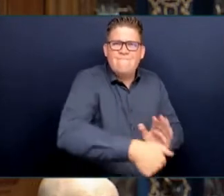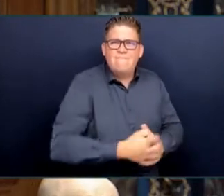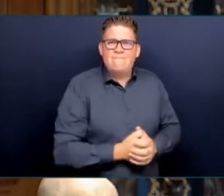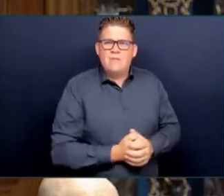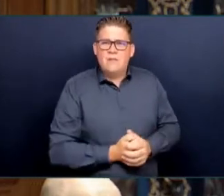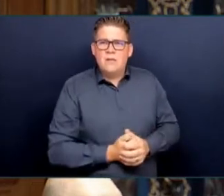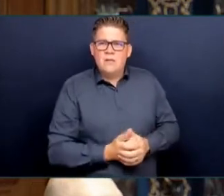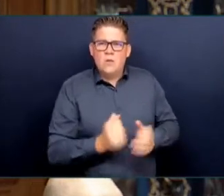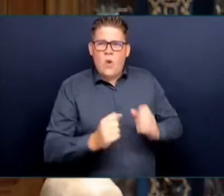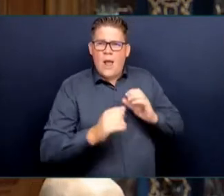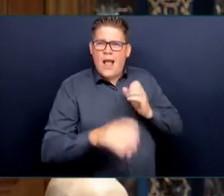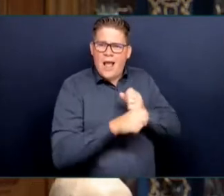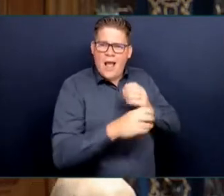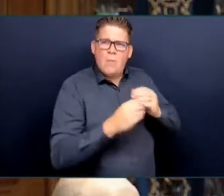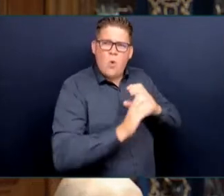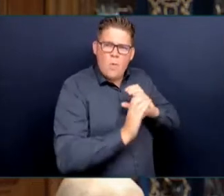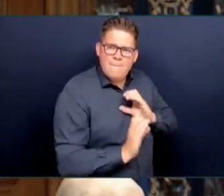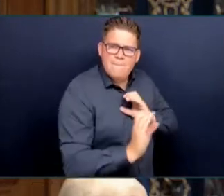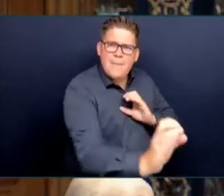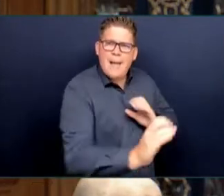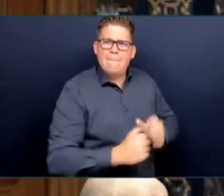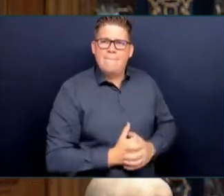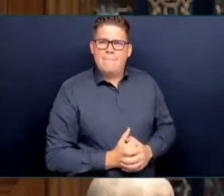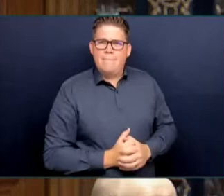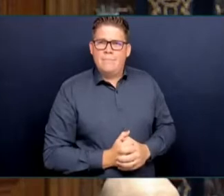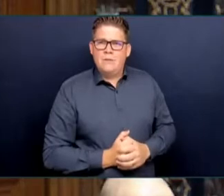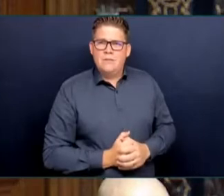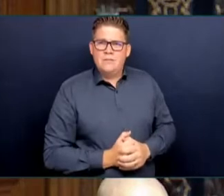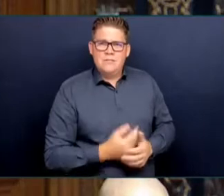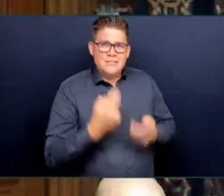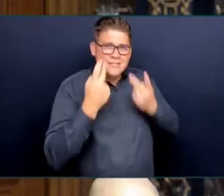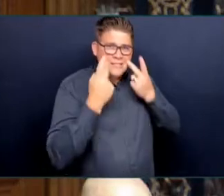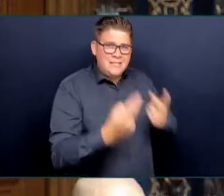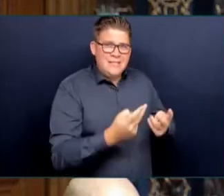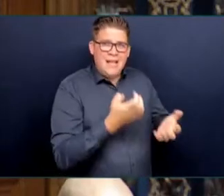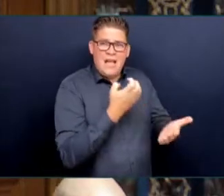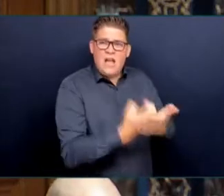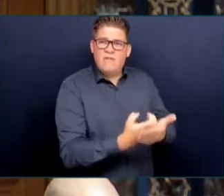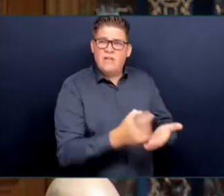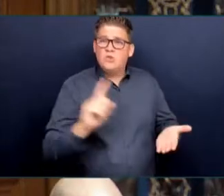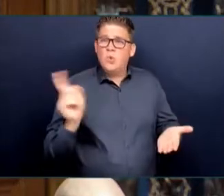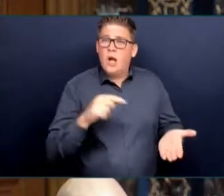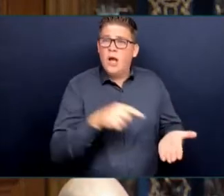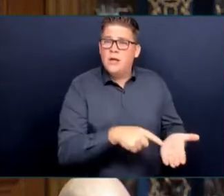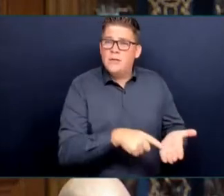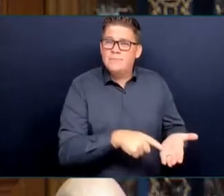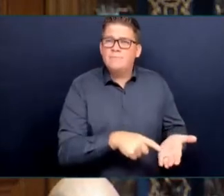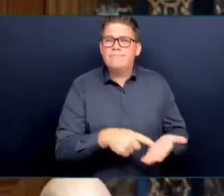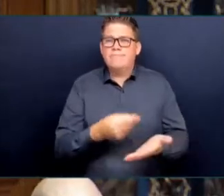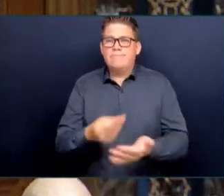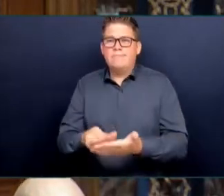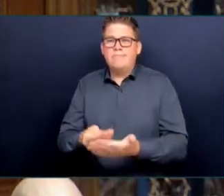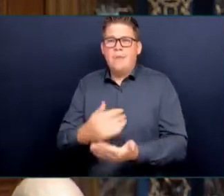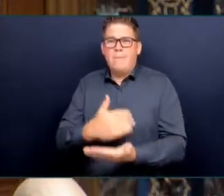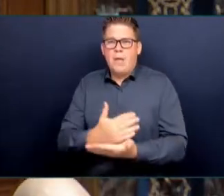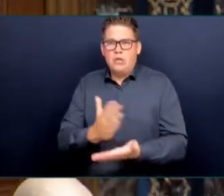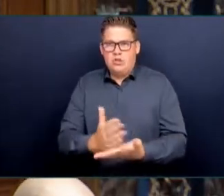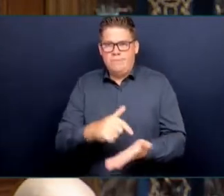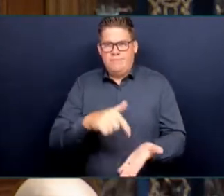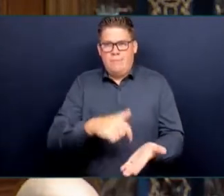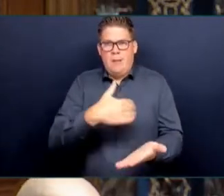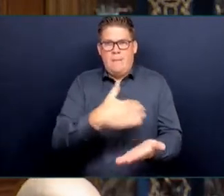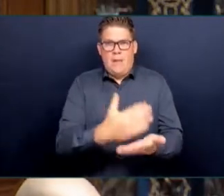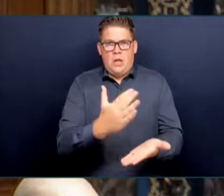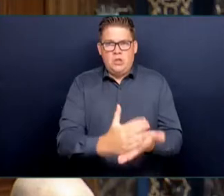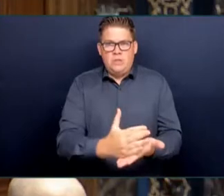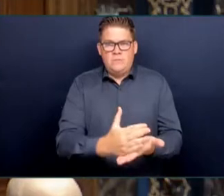The evidence is in the expected growing revenue from gas. and in the billions of subsidies